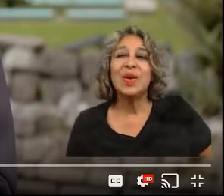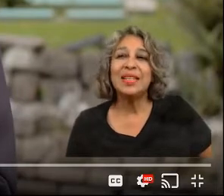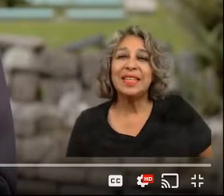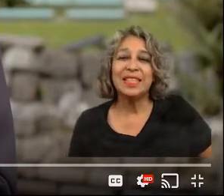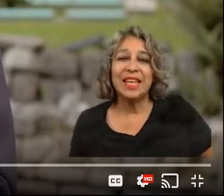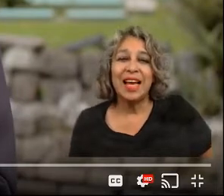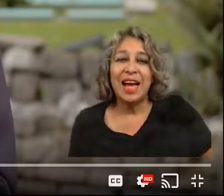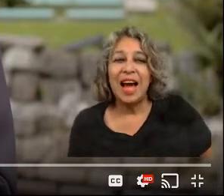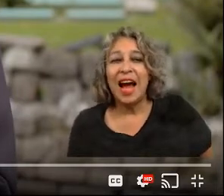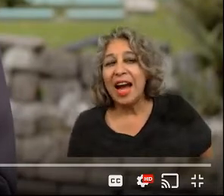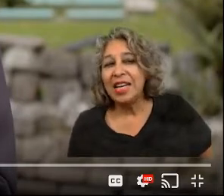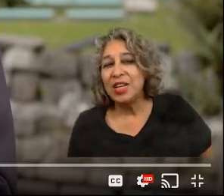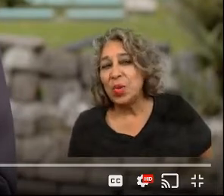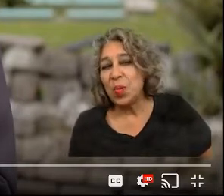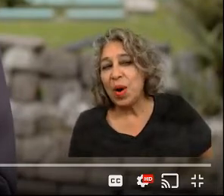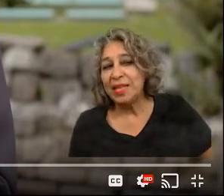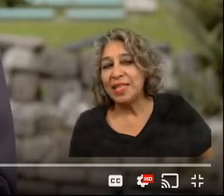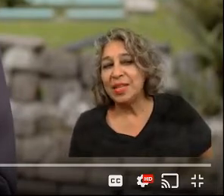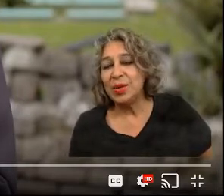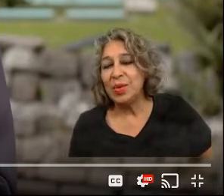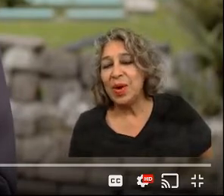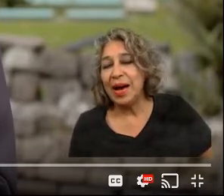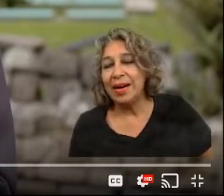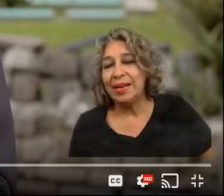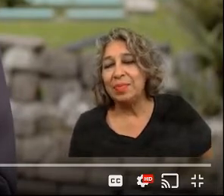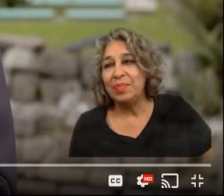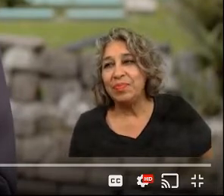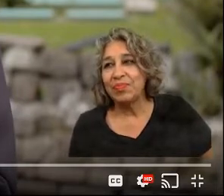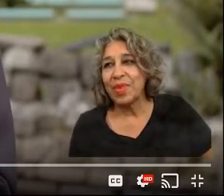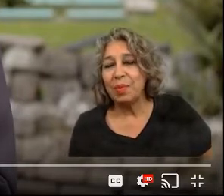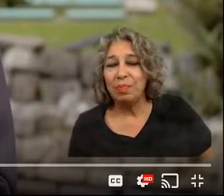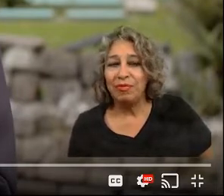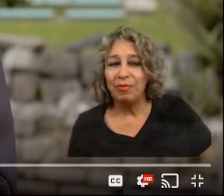so he says i don't want to uh